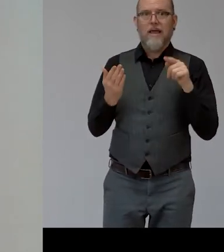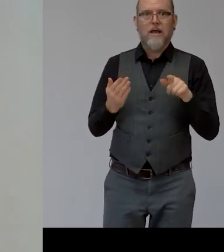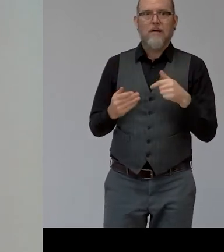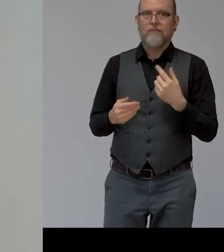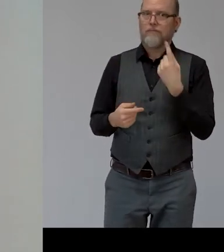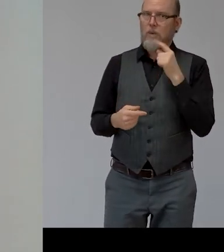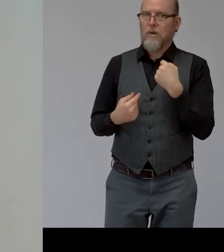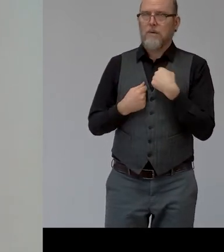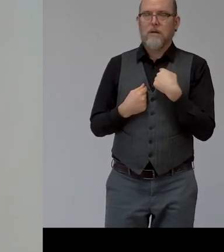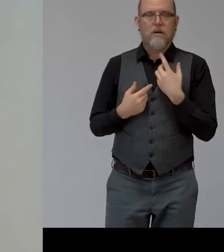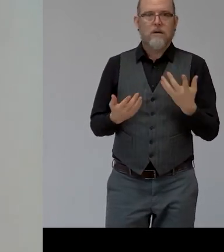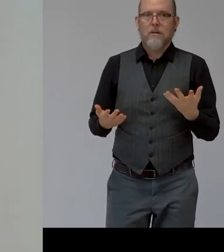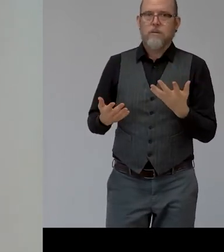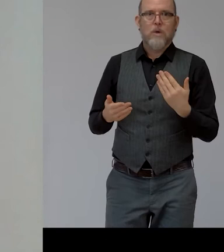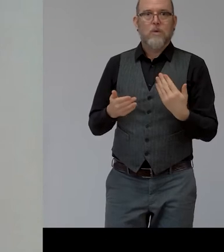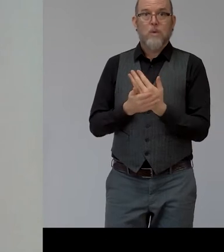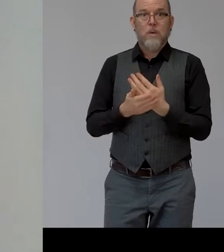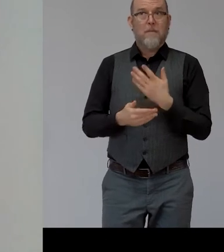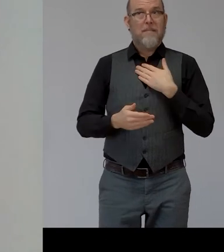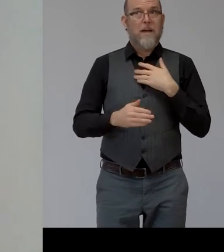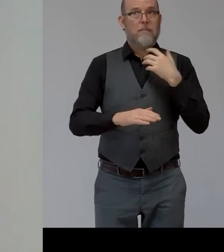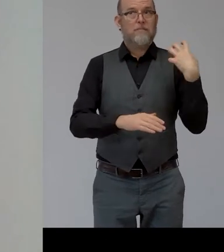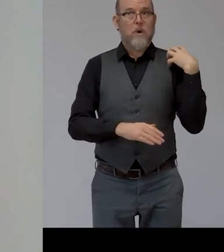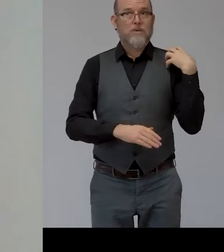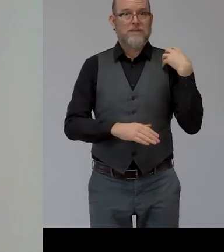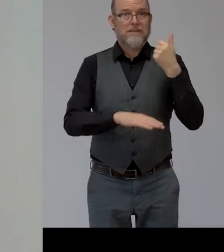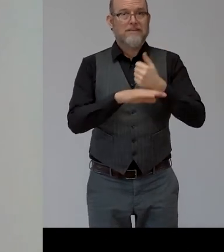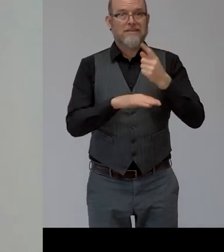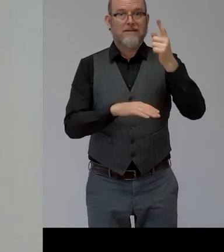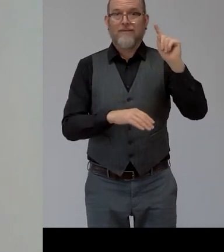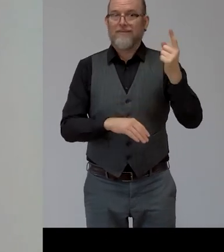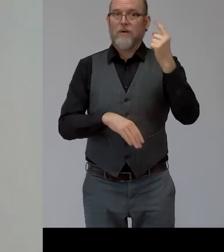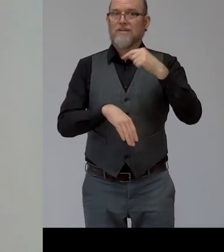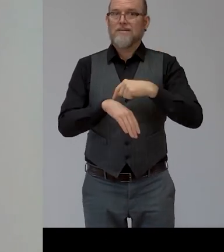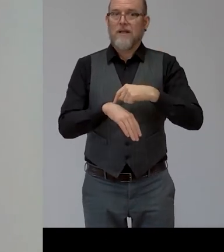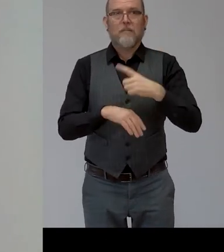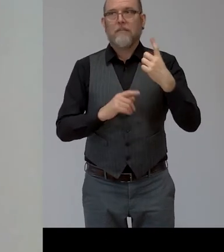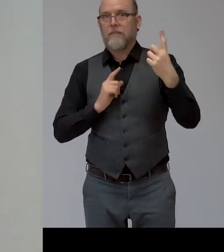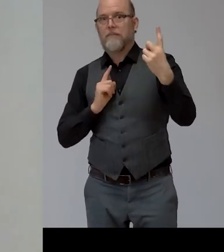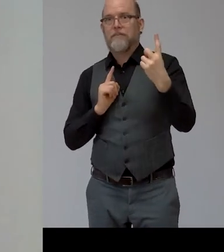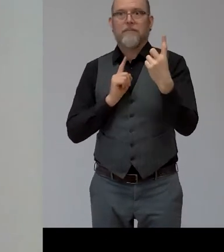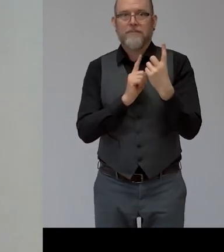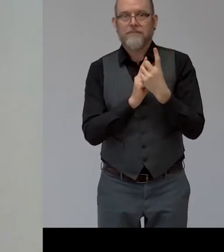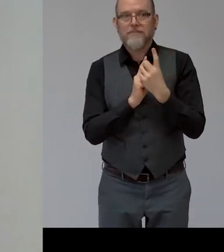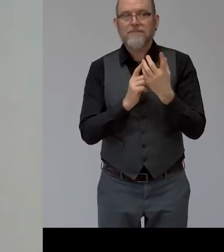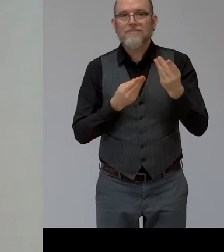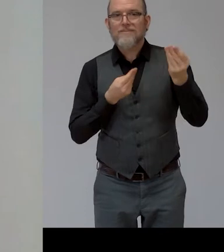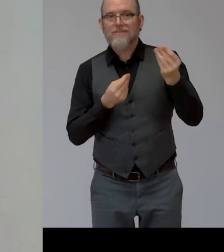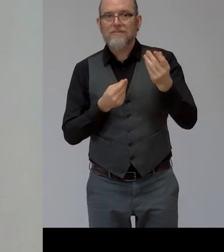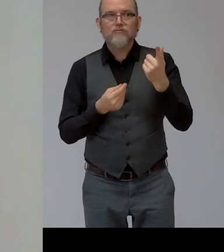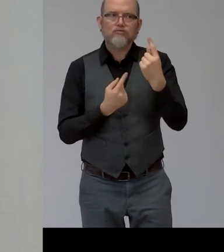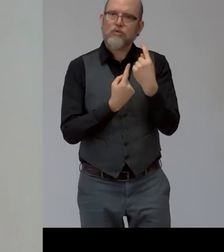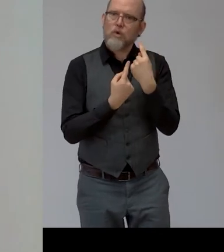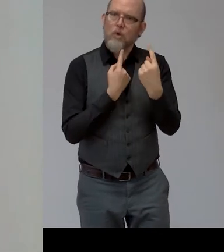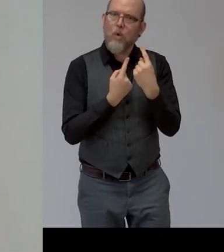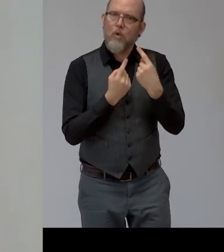my boss who sat with me for the first time to um you know to start talking about work and